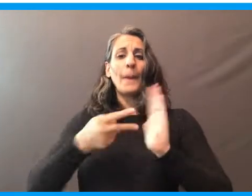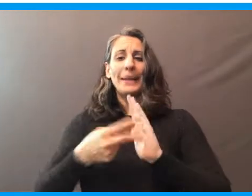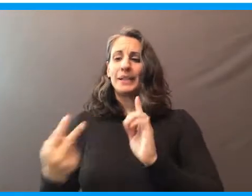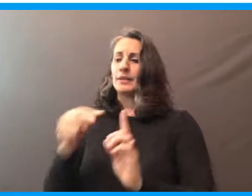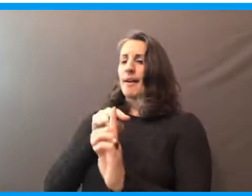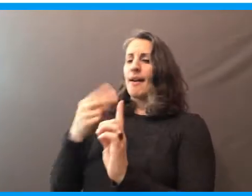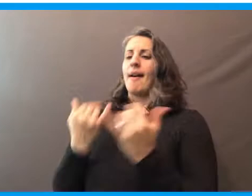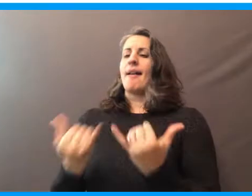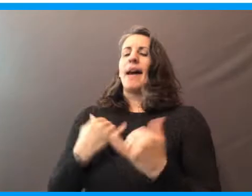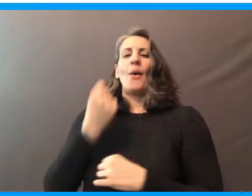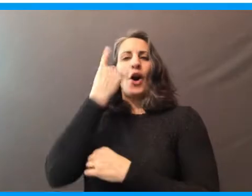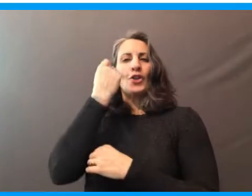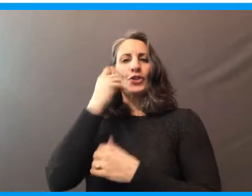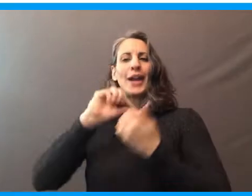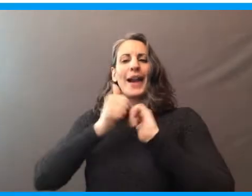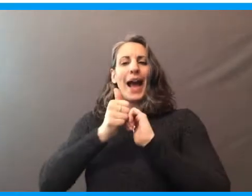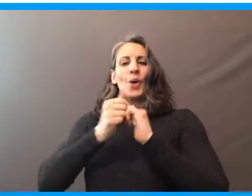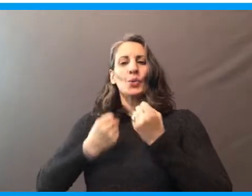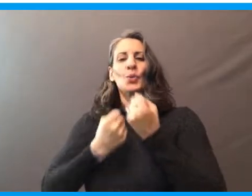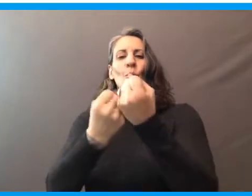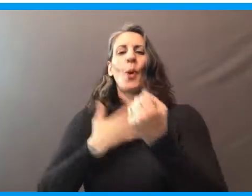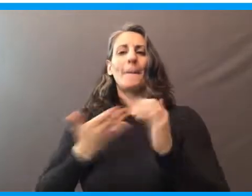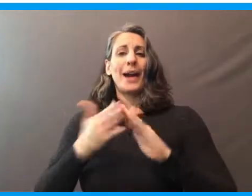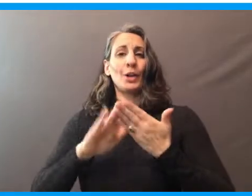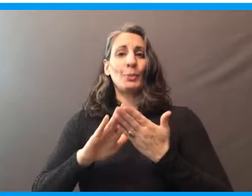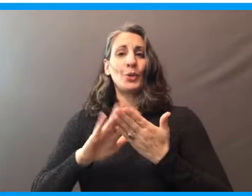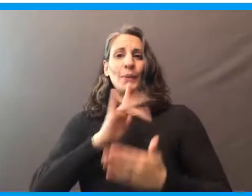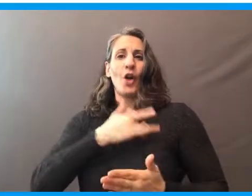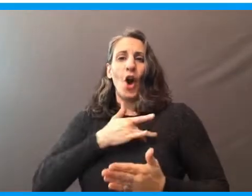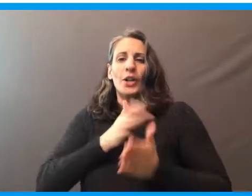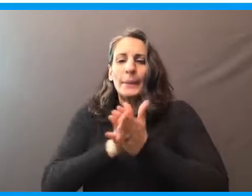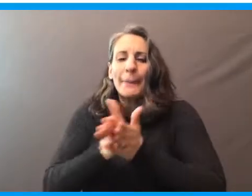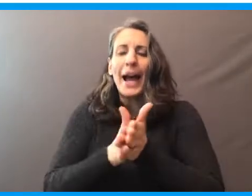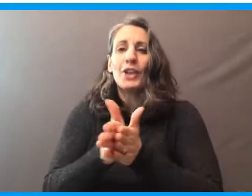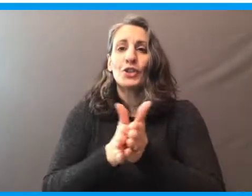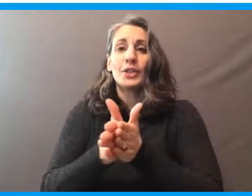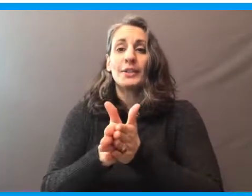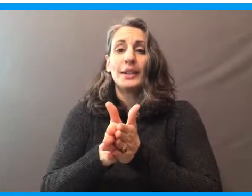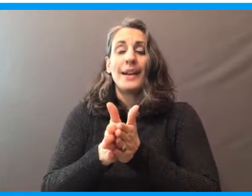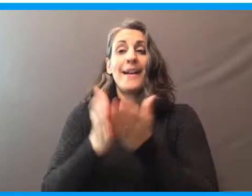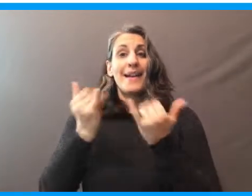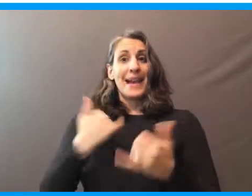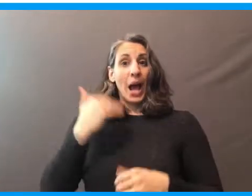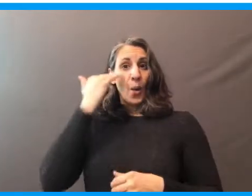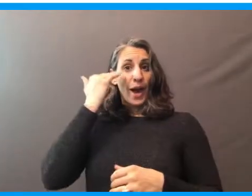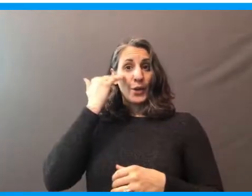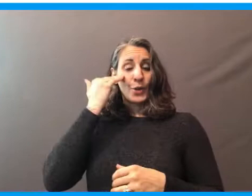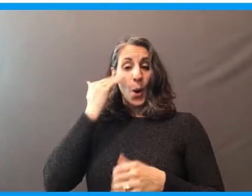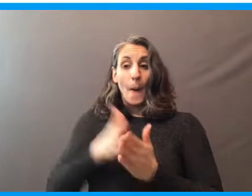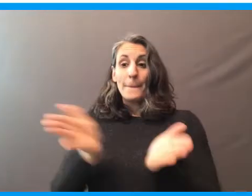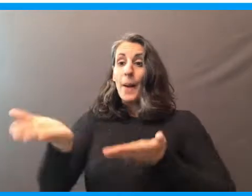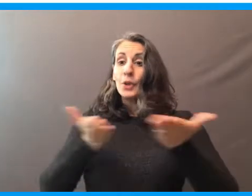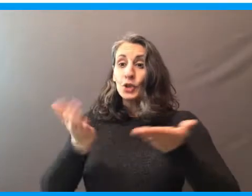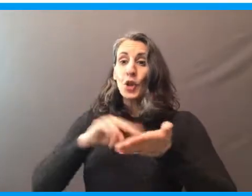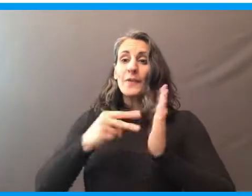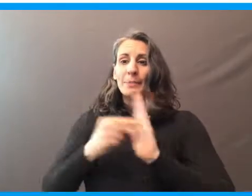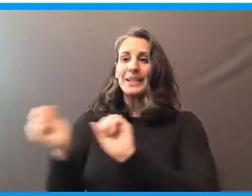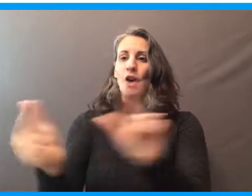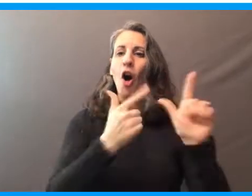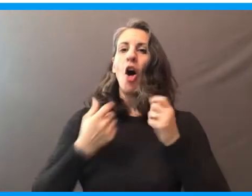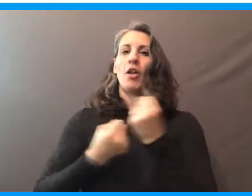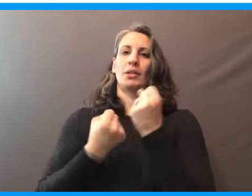perspective that allows me to serve my community with heart and passion, and has shown me that being a public servant means serving all.